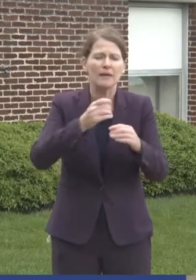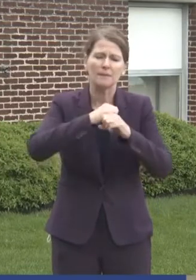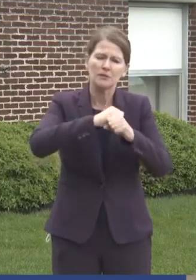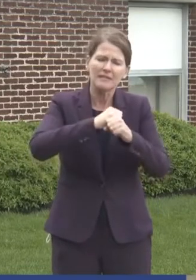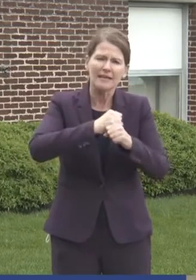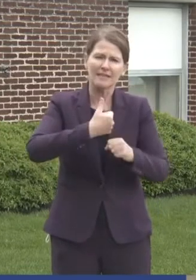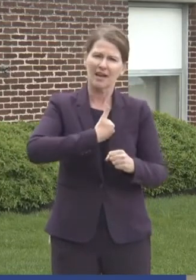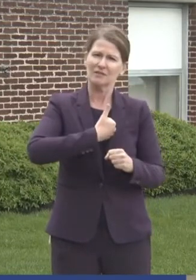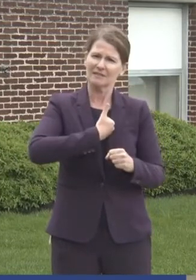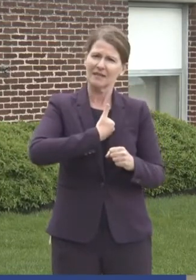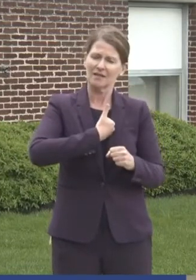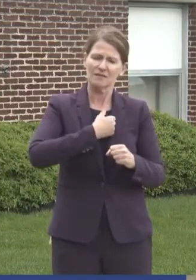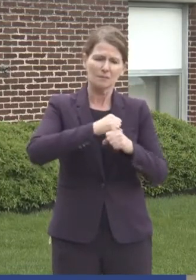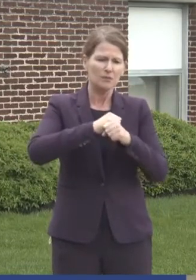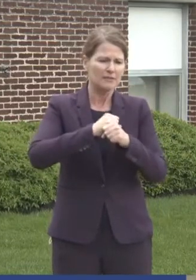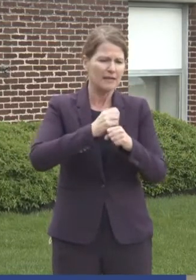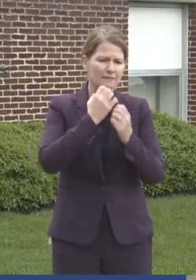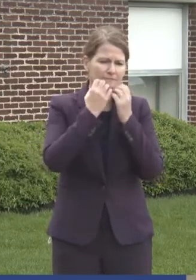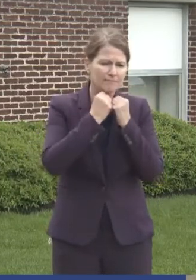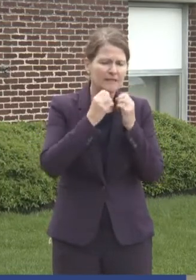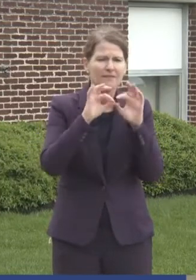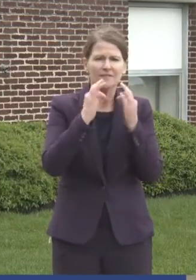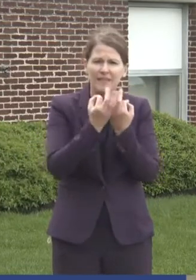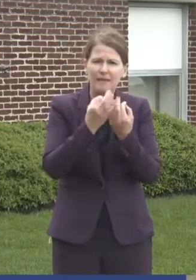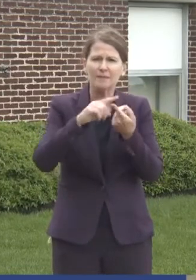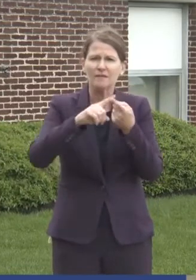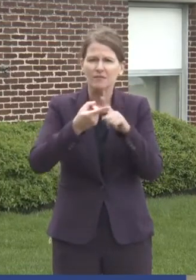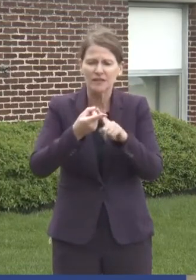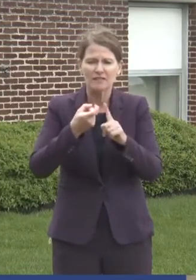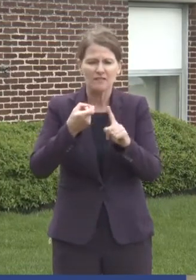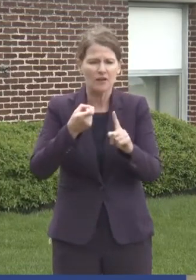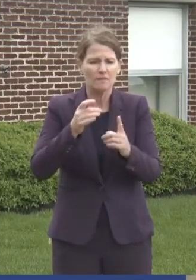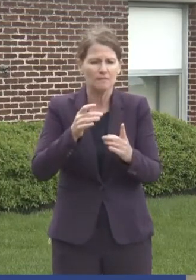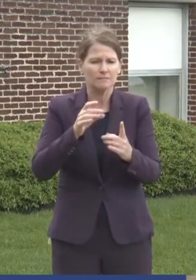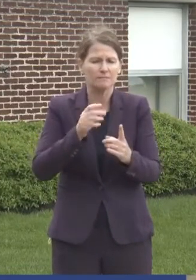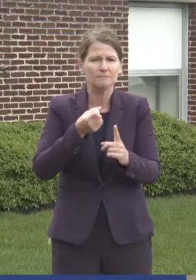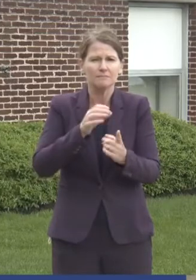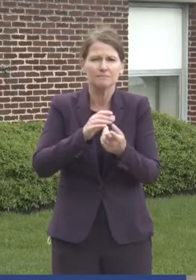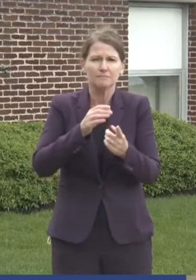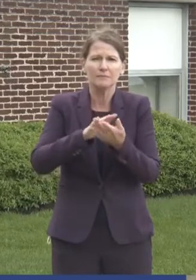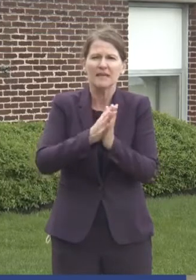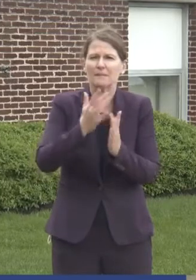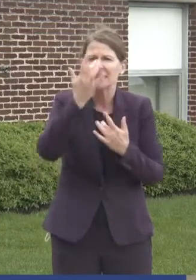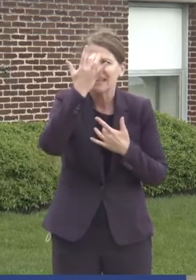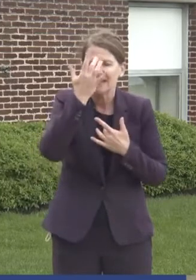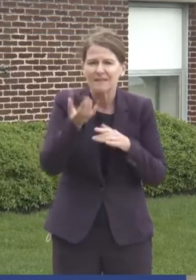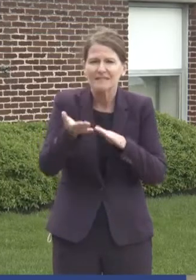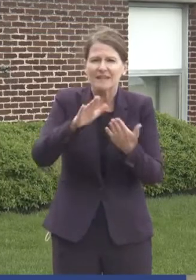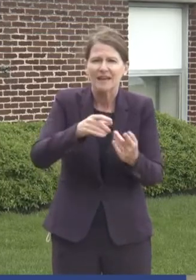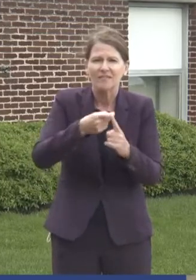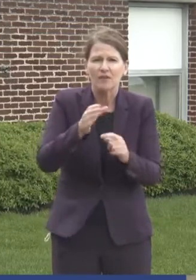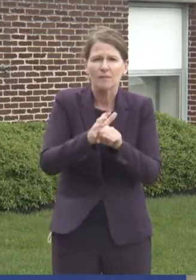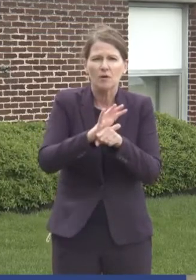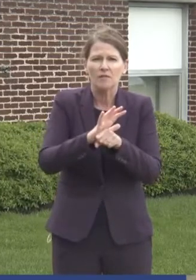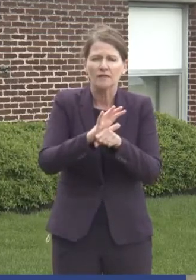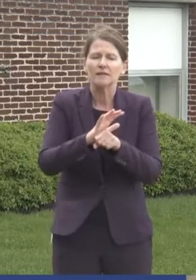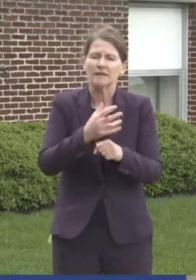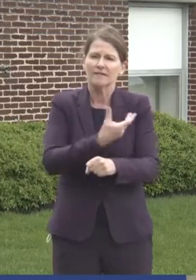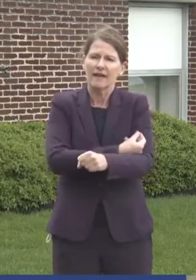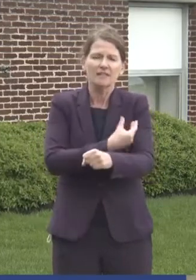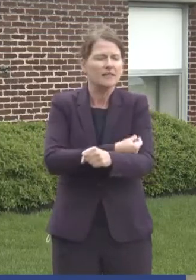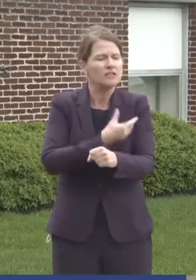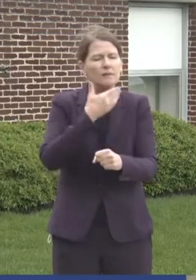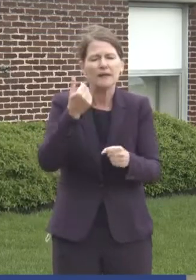ourselves, protect our loved ones from getting ill or dying from COVID. Vaccination is the best way to halt this